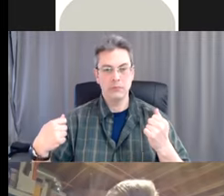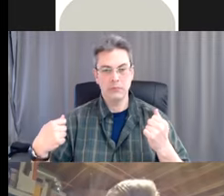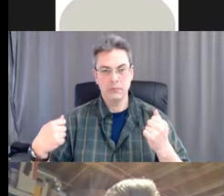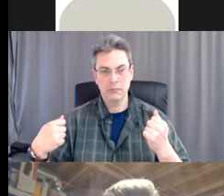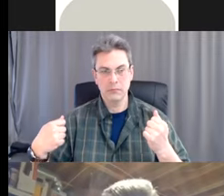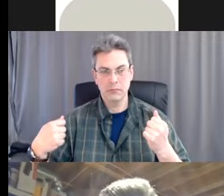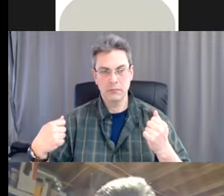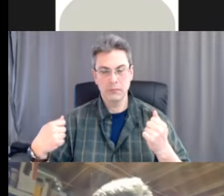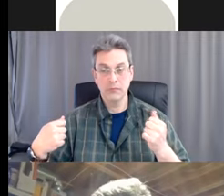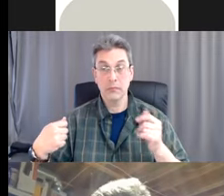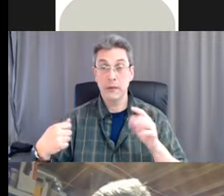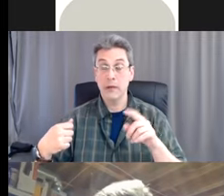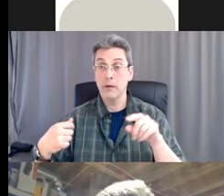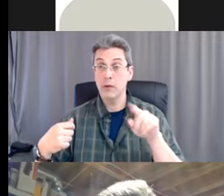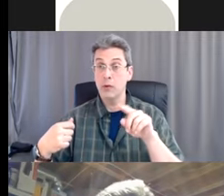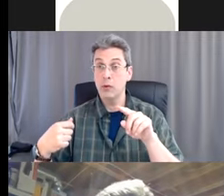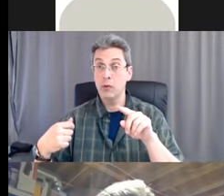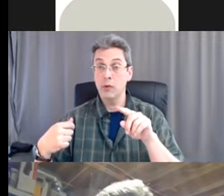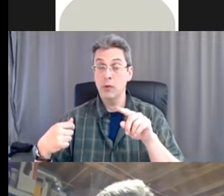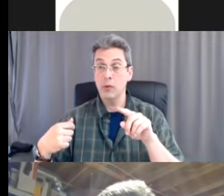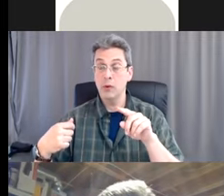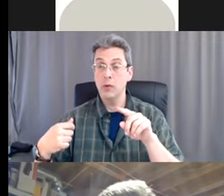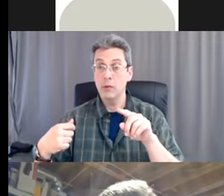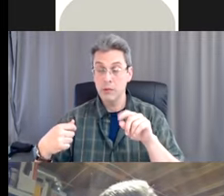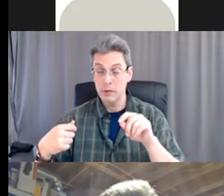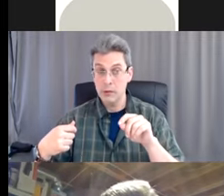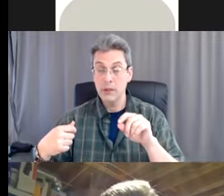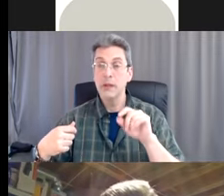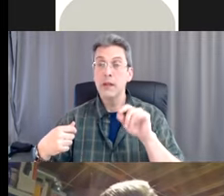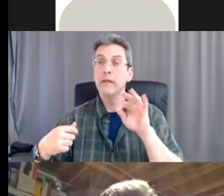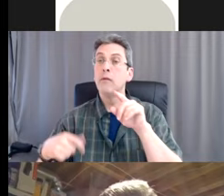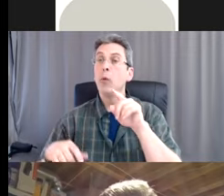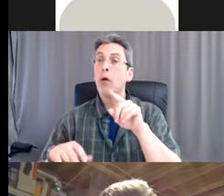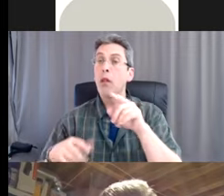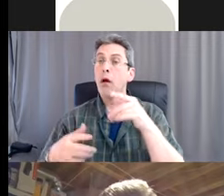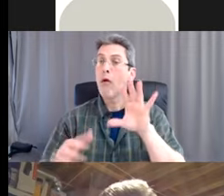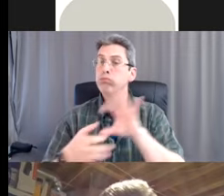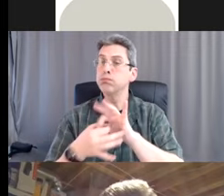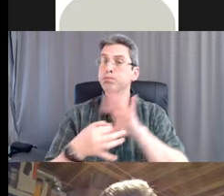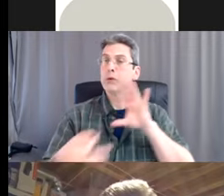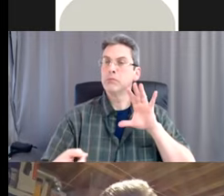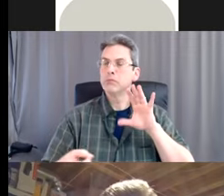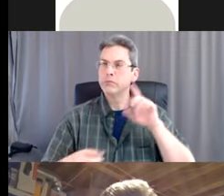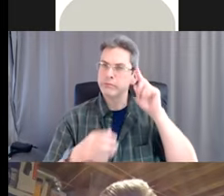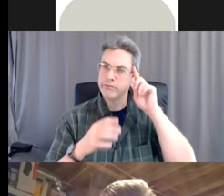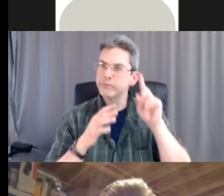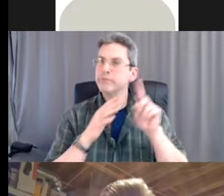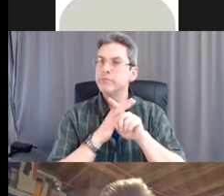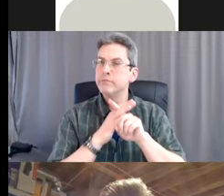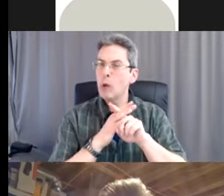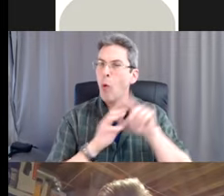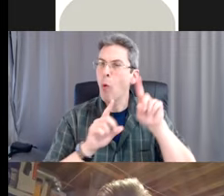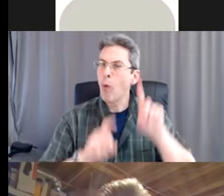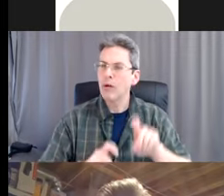And if you leave today with, you know, walk away and have more questions, please feel free to get in touch any